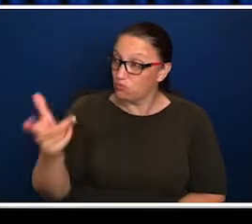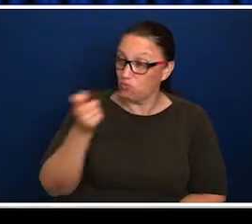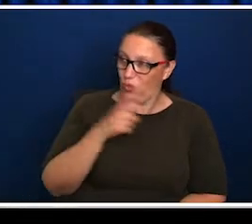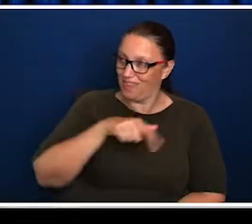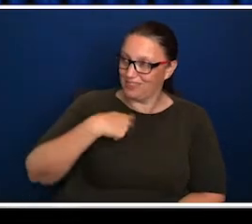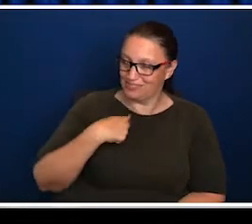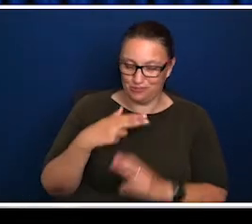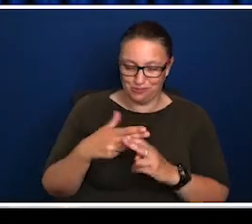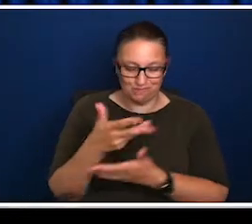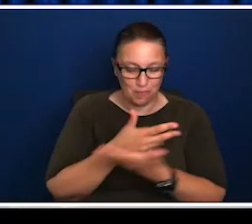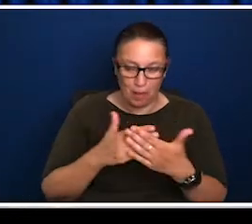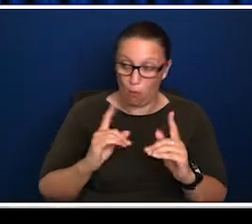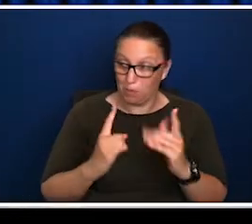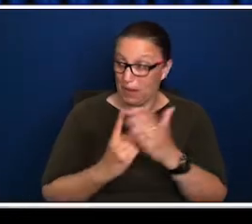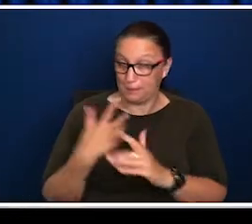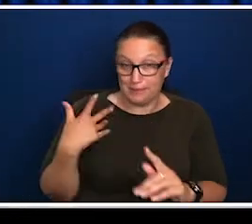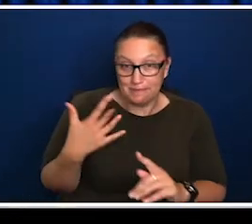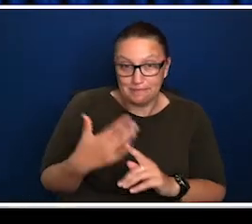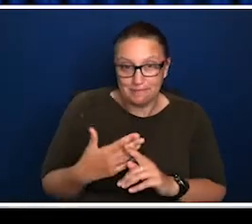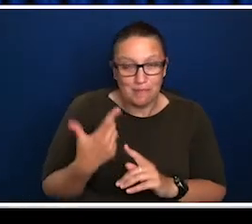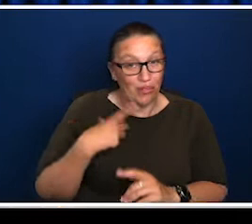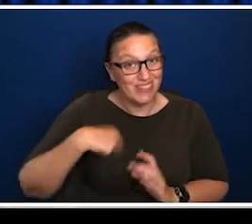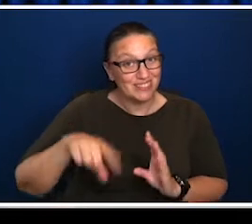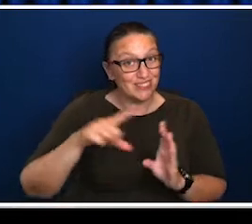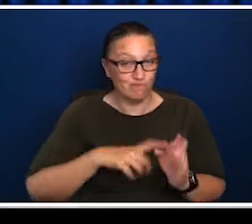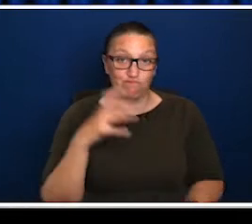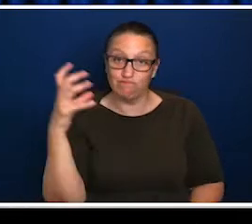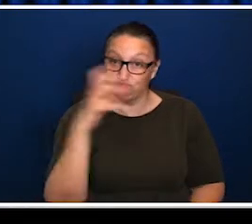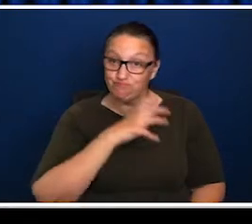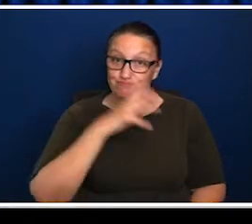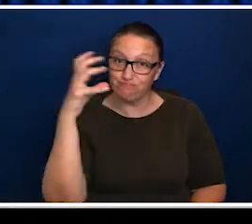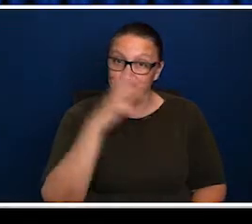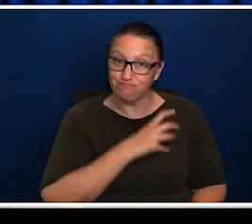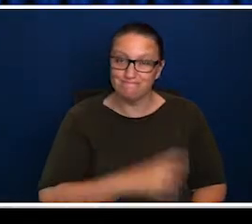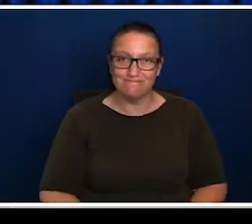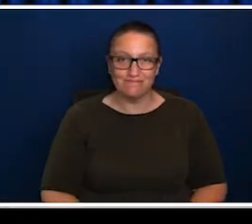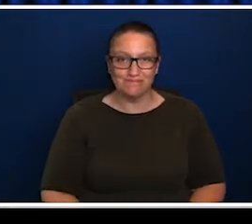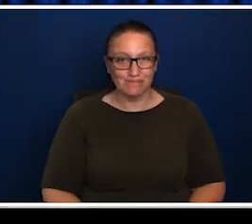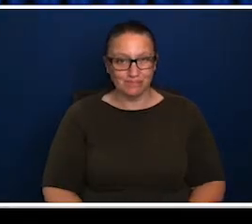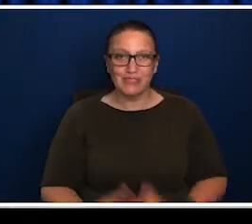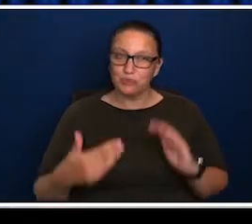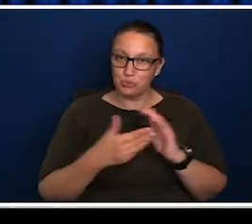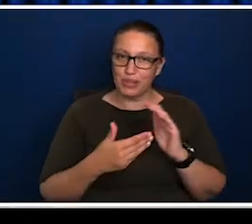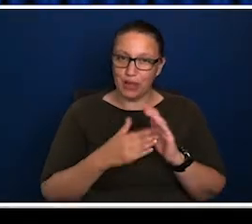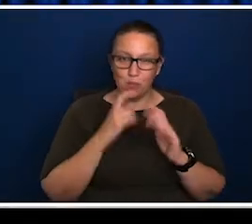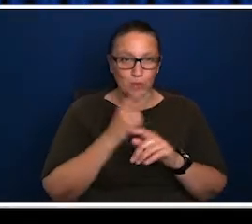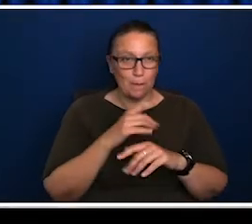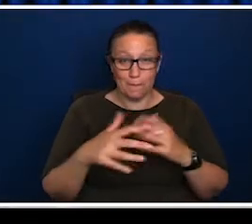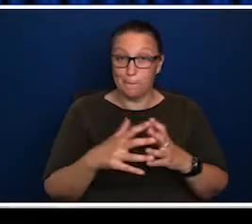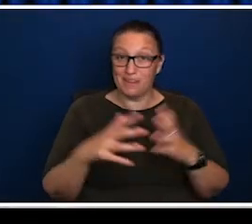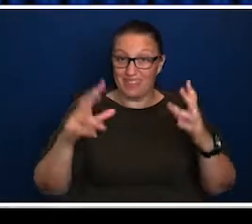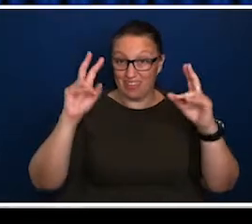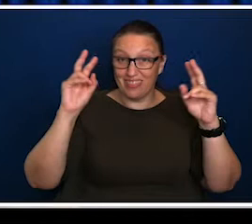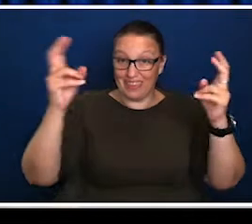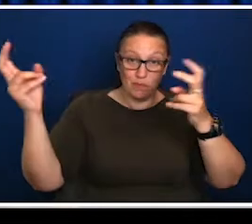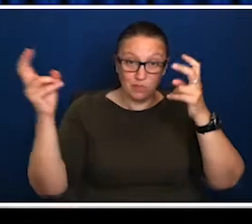because this has by any measure been quite an extraordinary year. So we're going to have a chance to talk about some of the bigger themes.